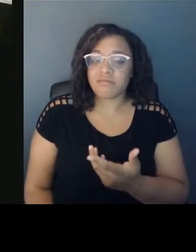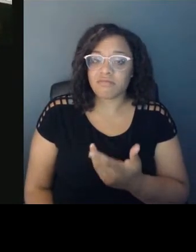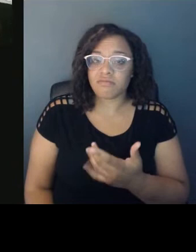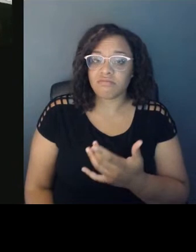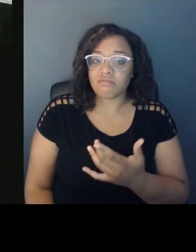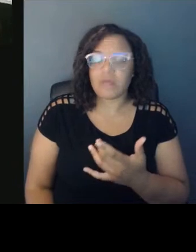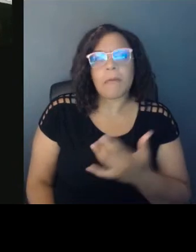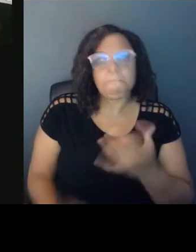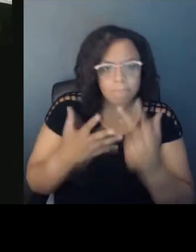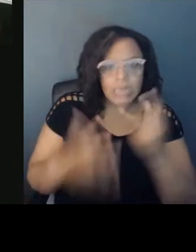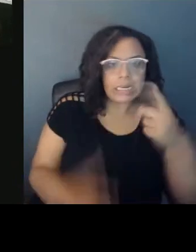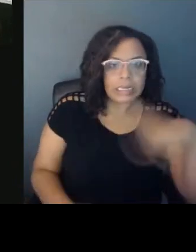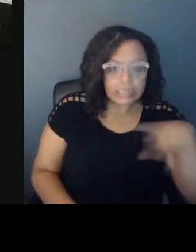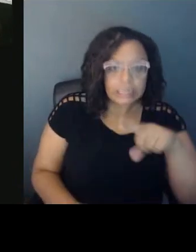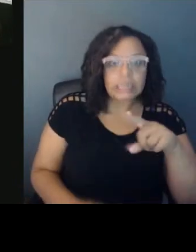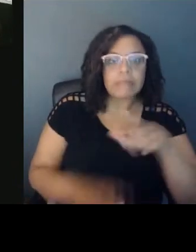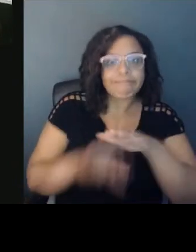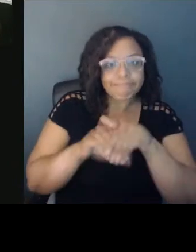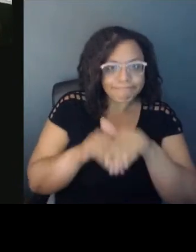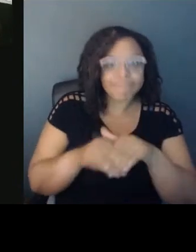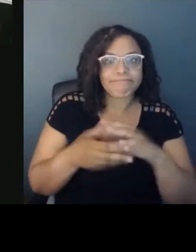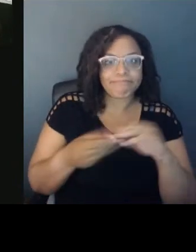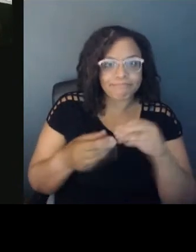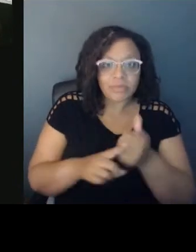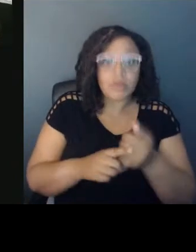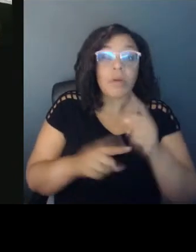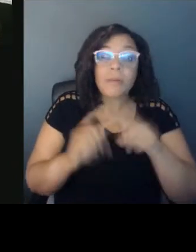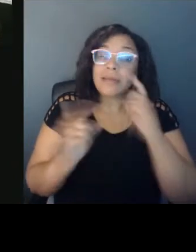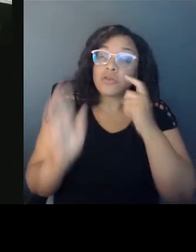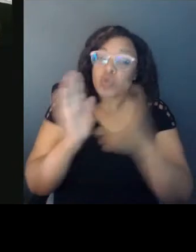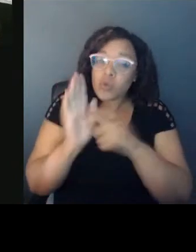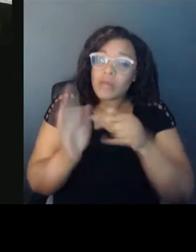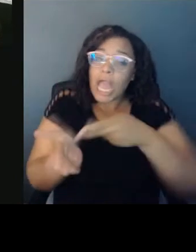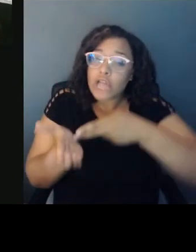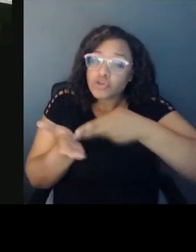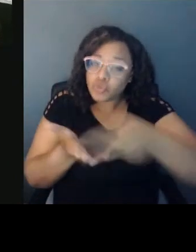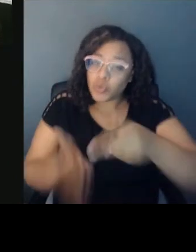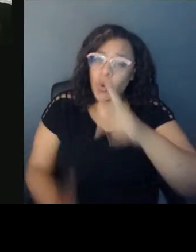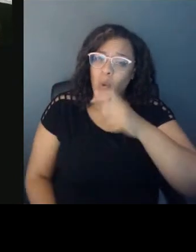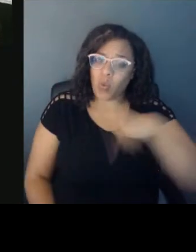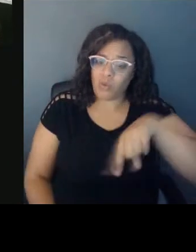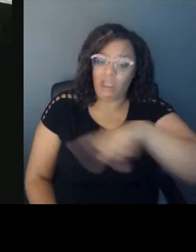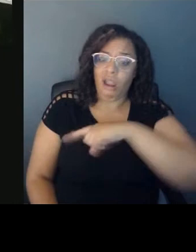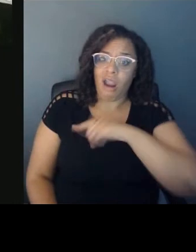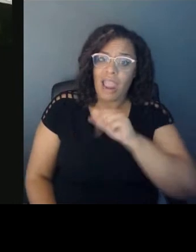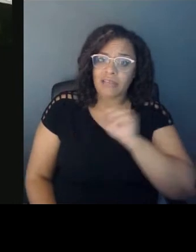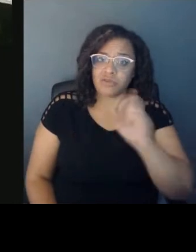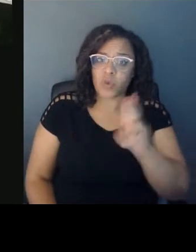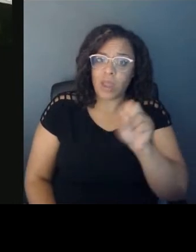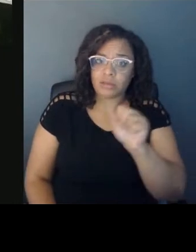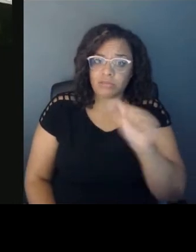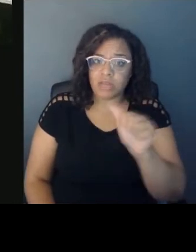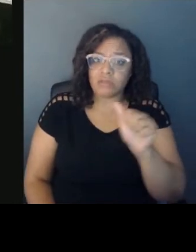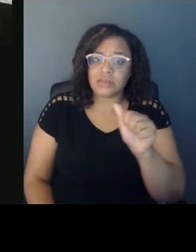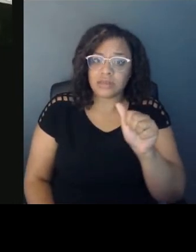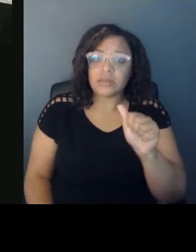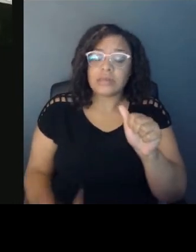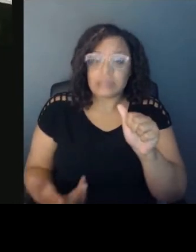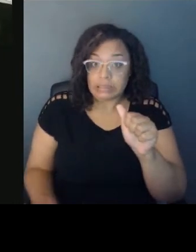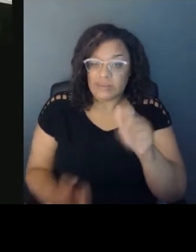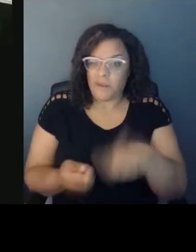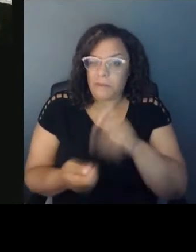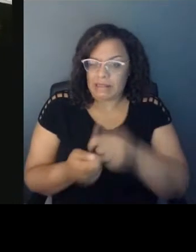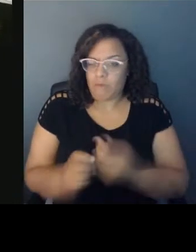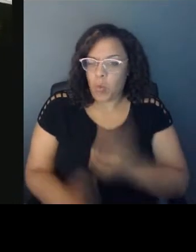because facing up to the reality and the truth of who we are as a people, as a nation, and I'm talking specifically about white people as a